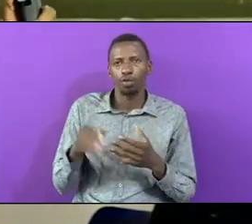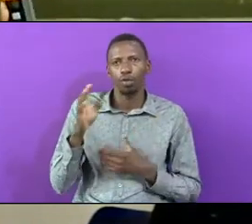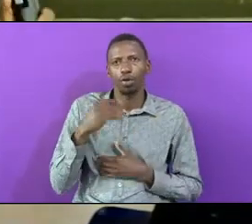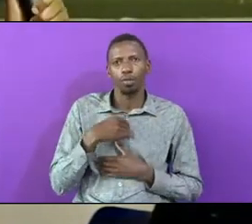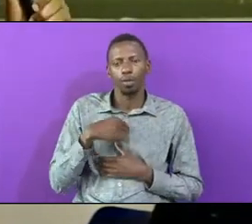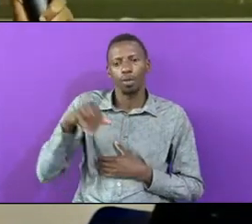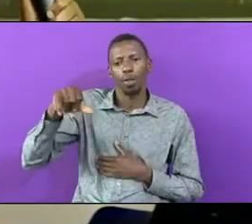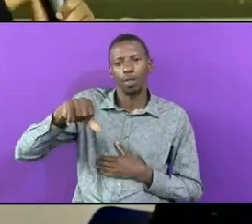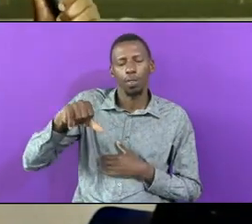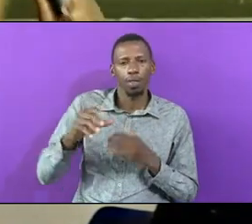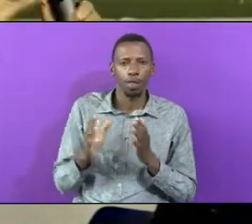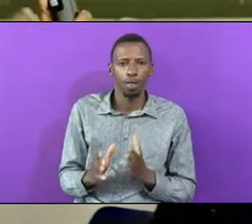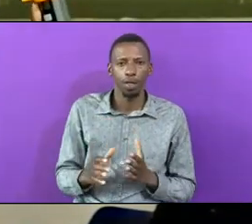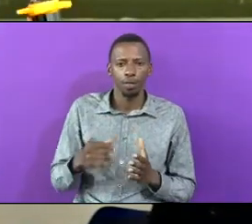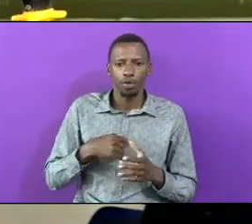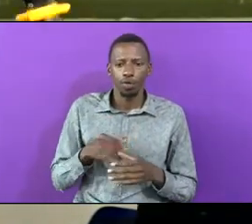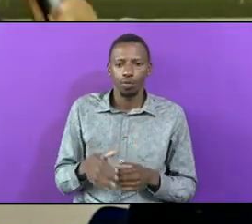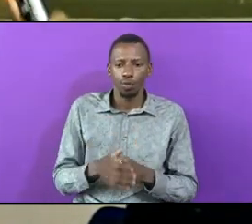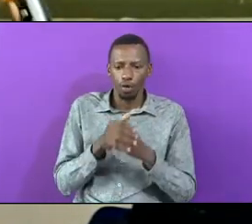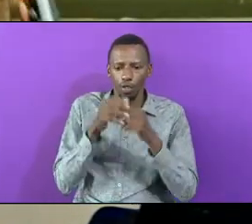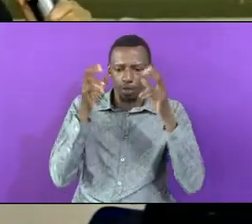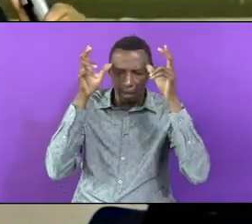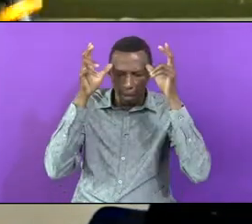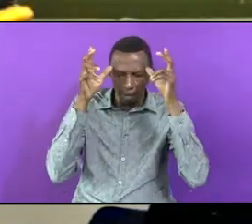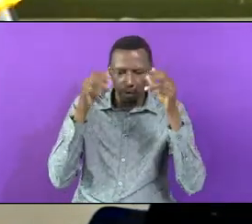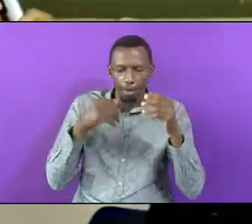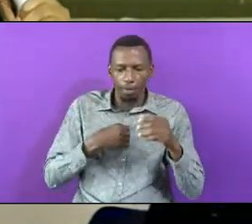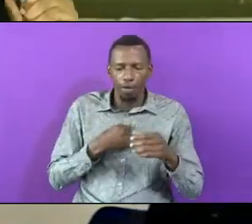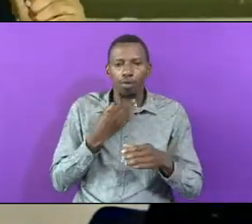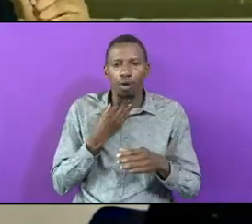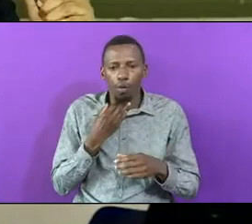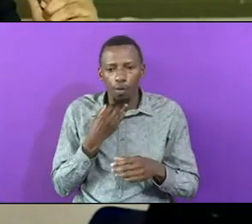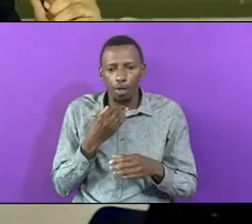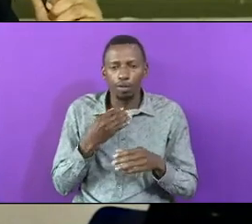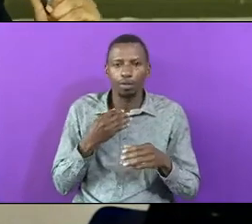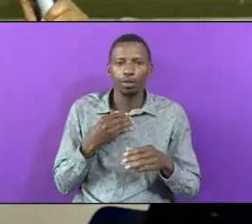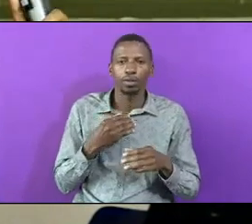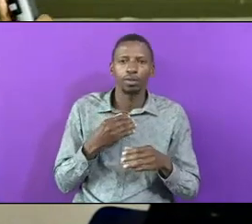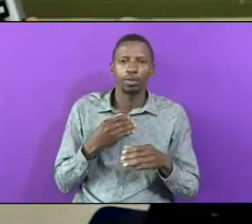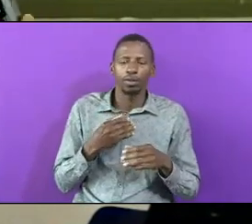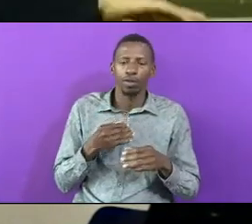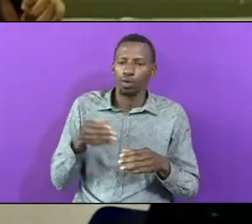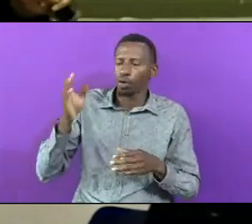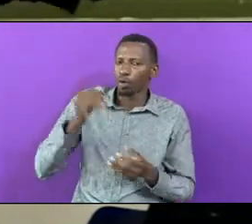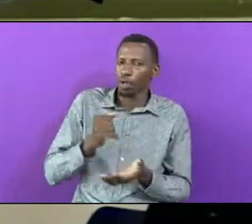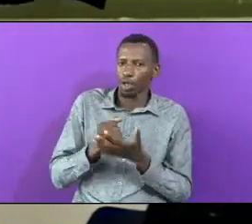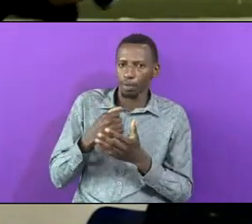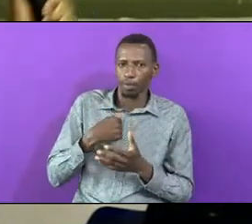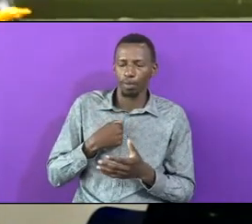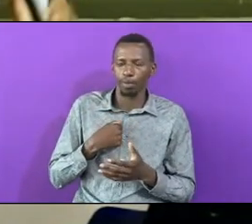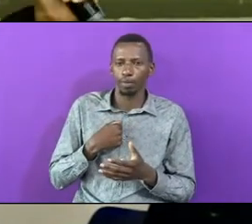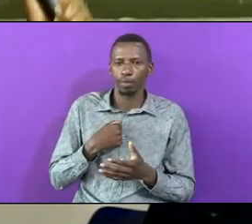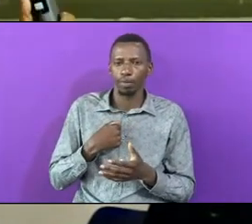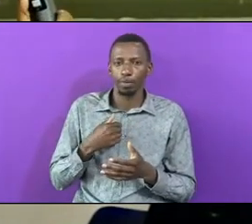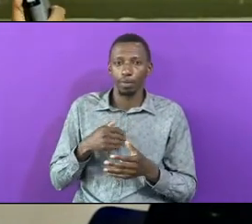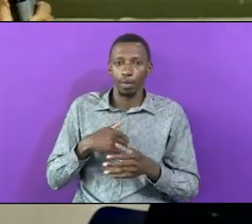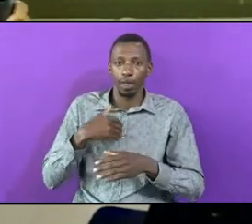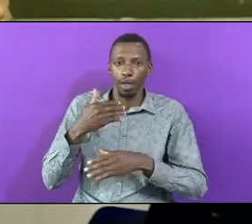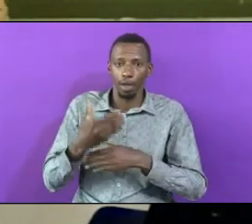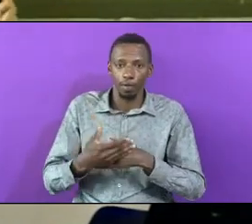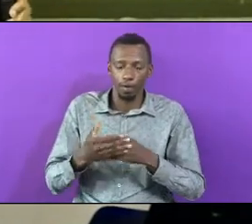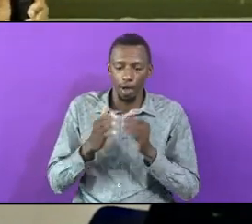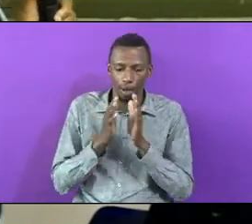I Am A Devil Worship Father Have Mercy On Me I Think That's What Happened After The Prayer With The Family